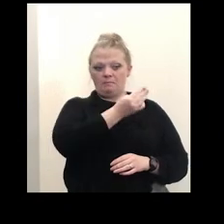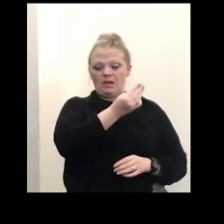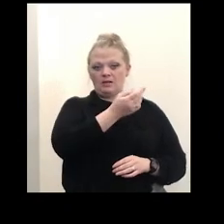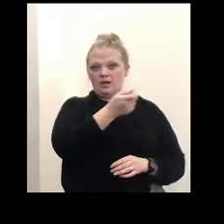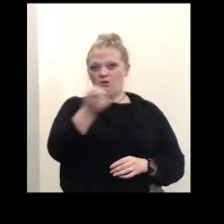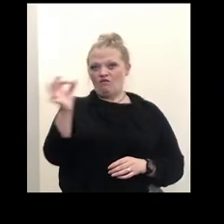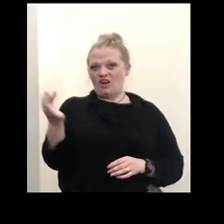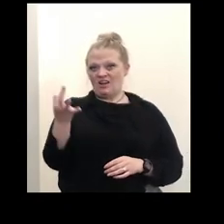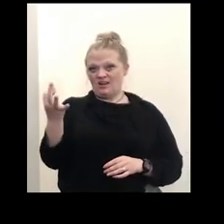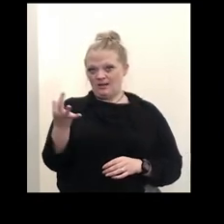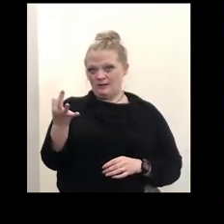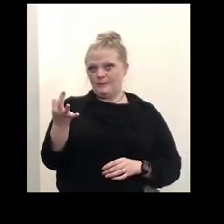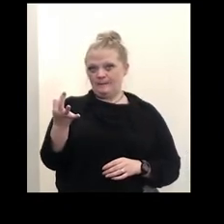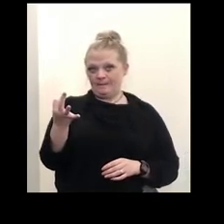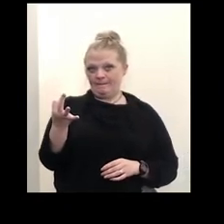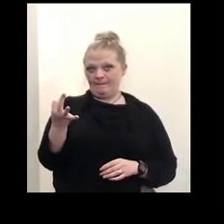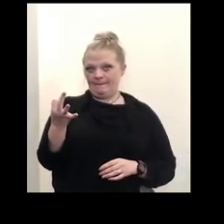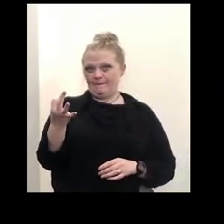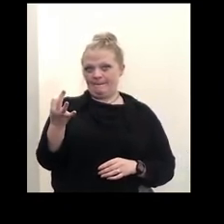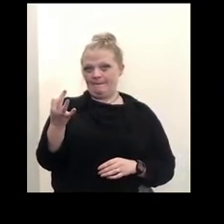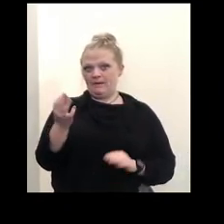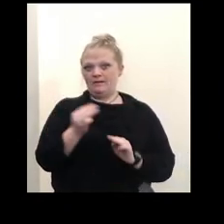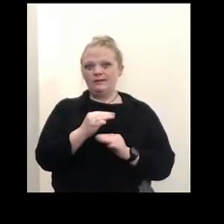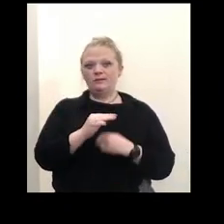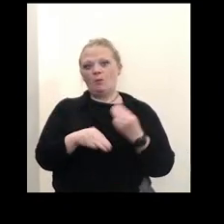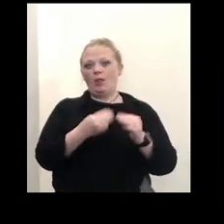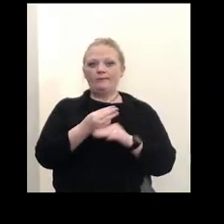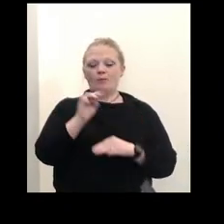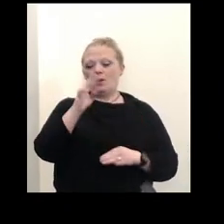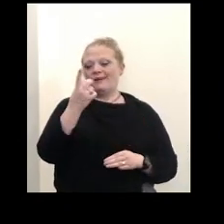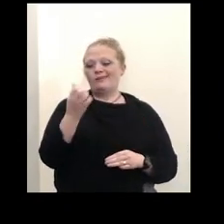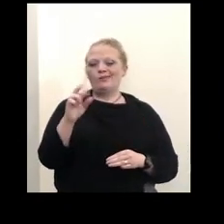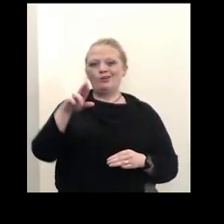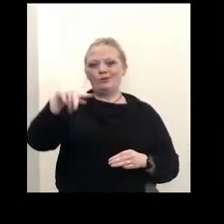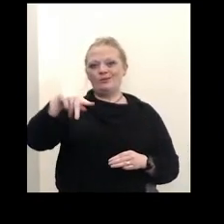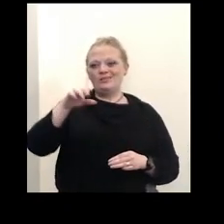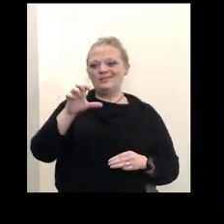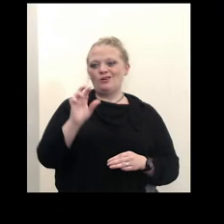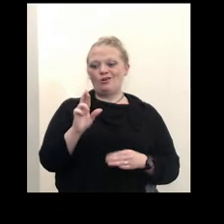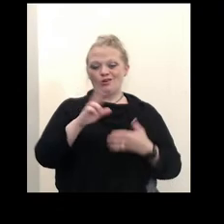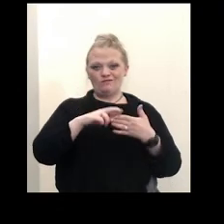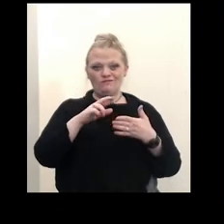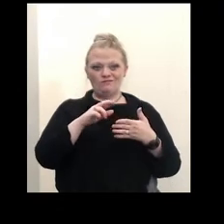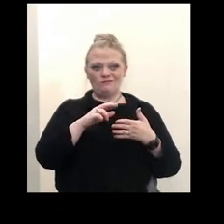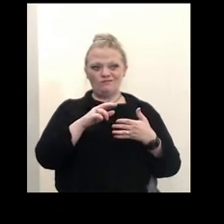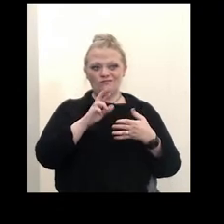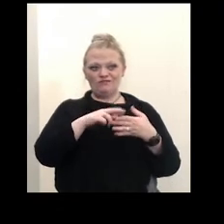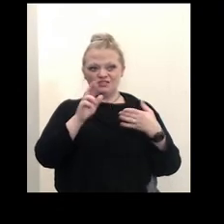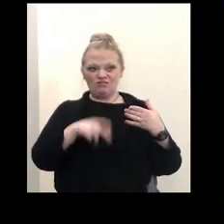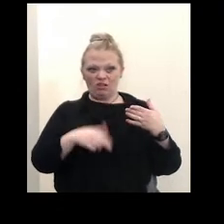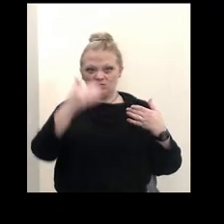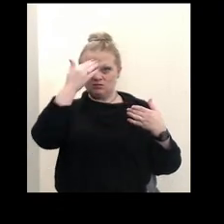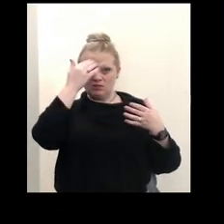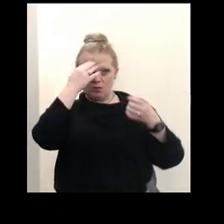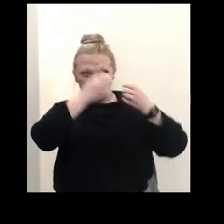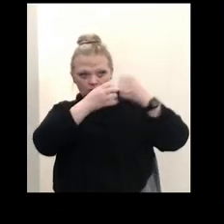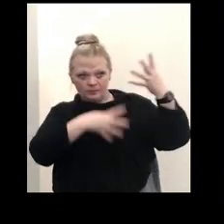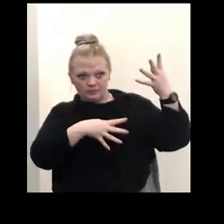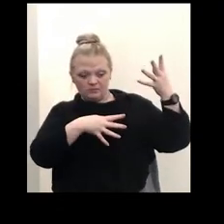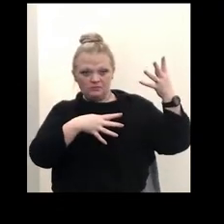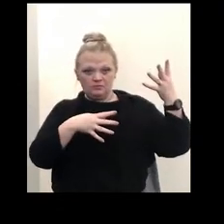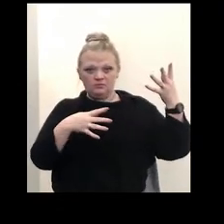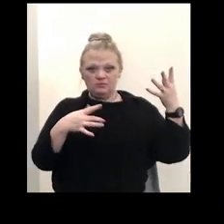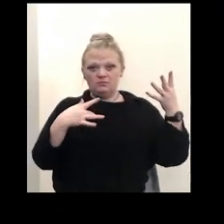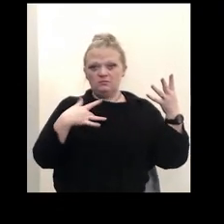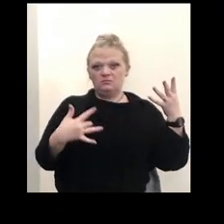we have molecular PCR testing usually the results are back between one and three business days you know usually it's on the shorter side